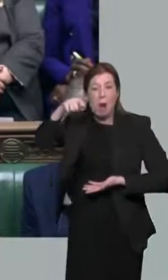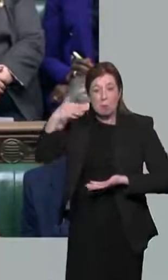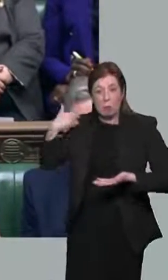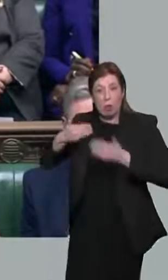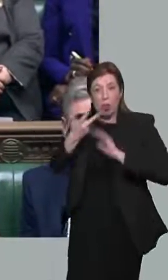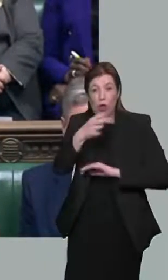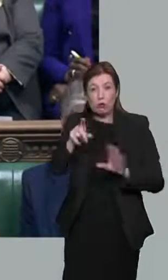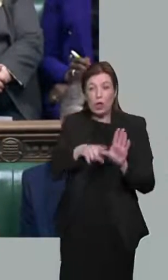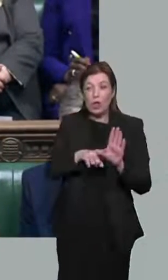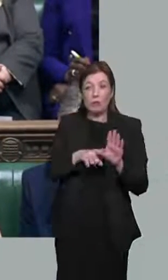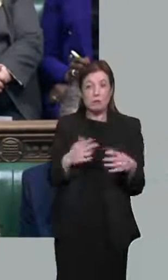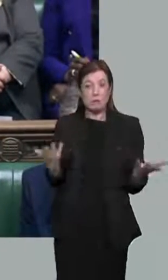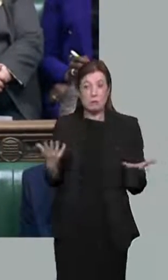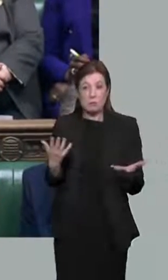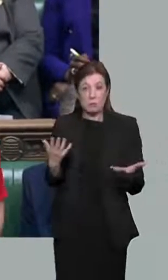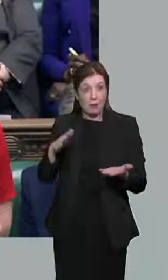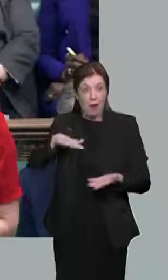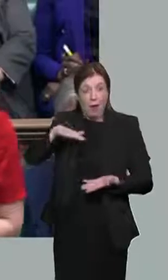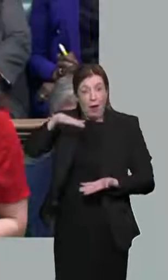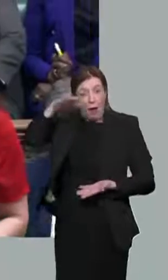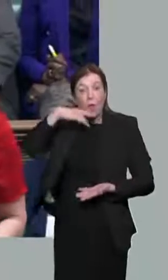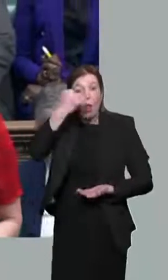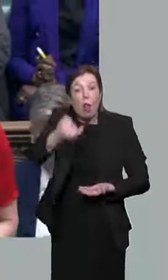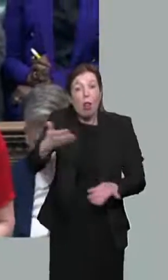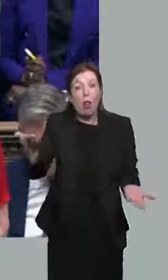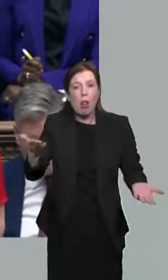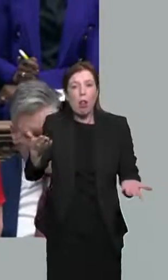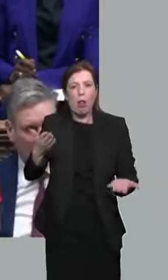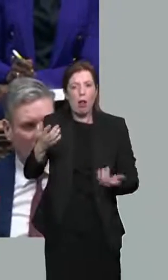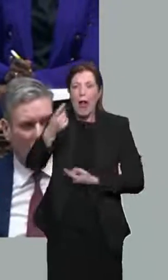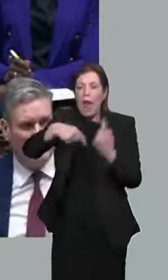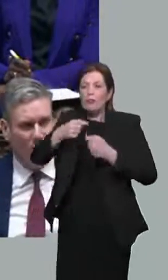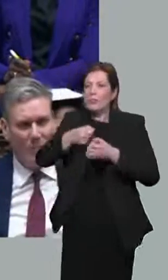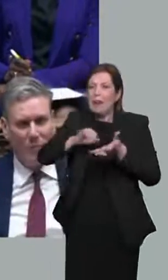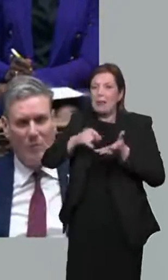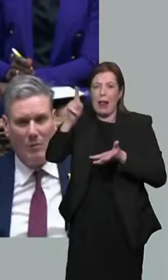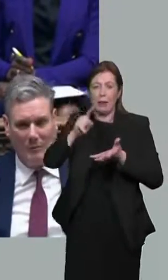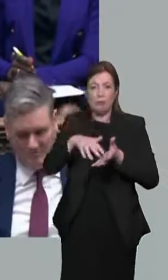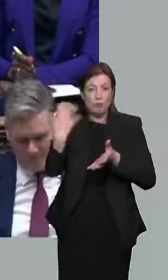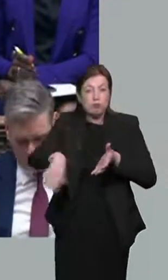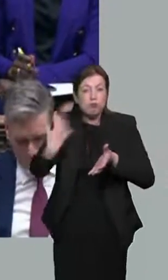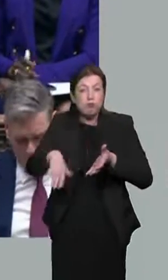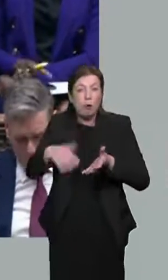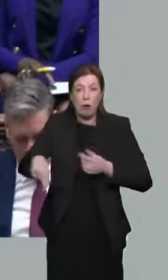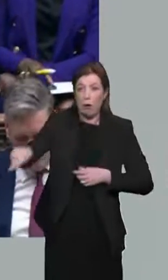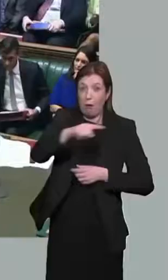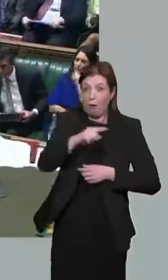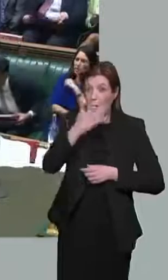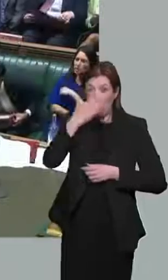years and rising, energy prices at record highs. People are worried sick.